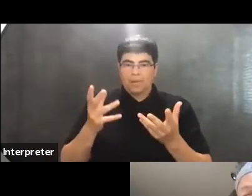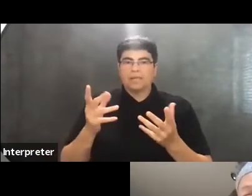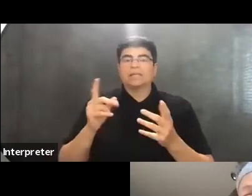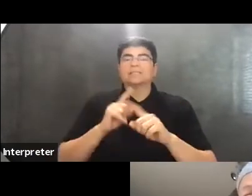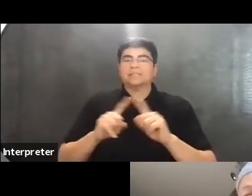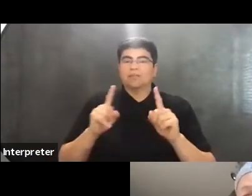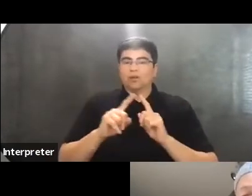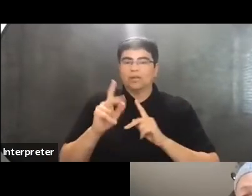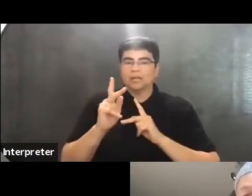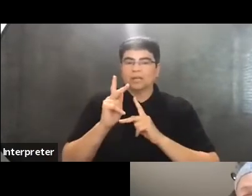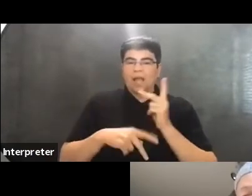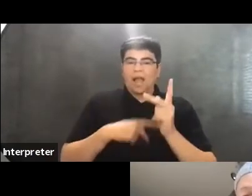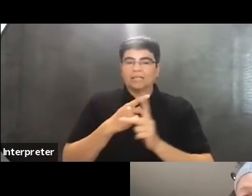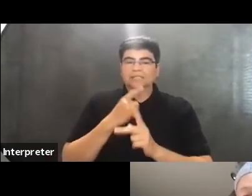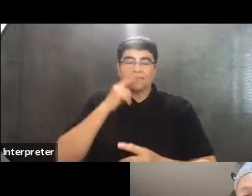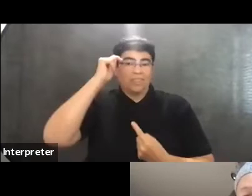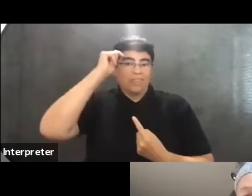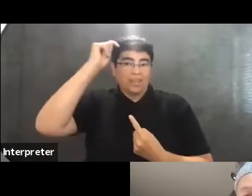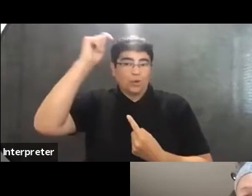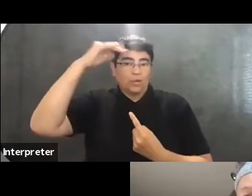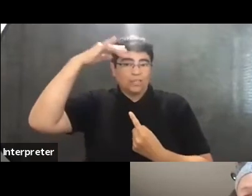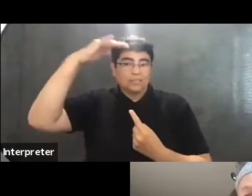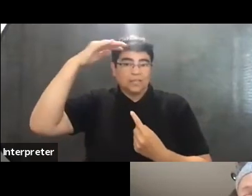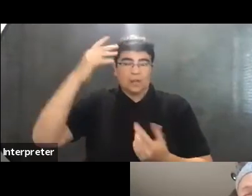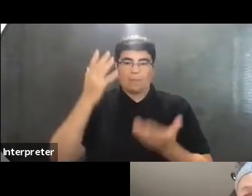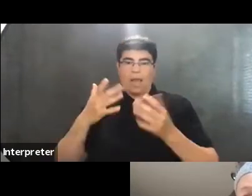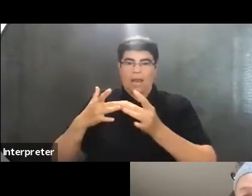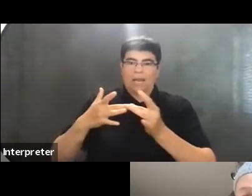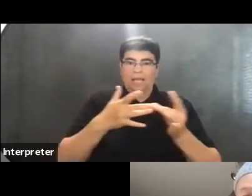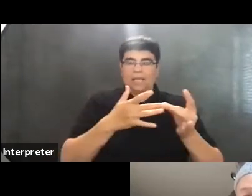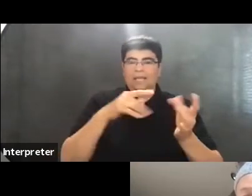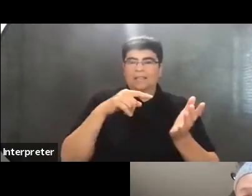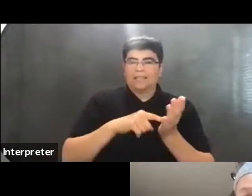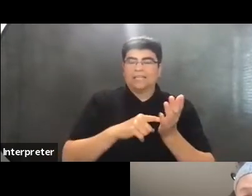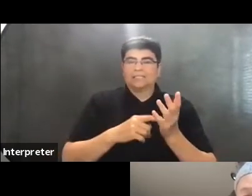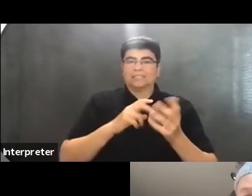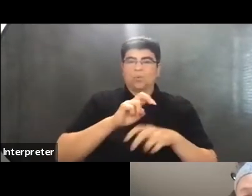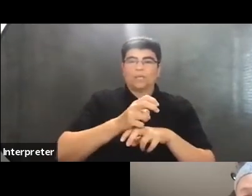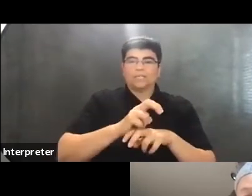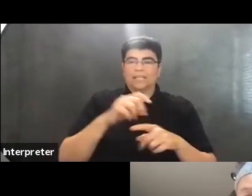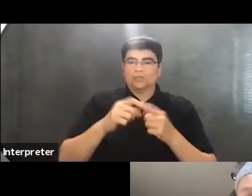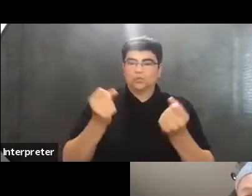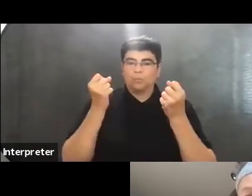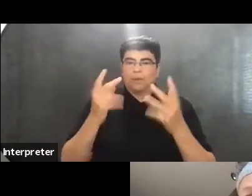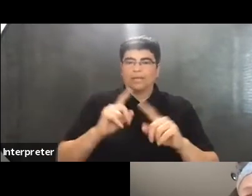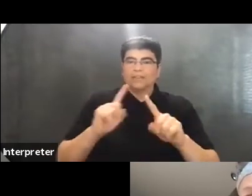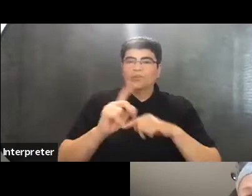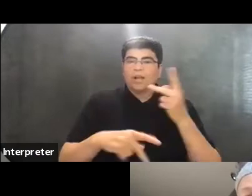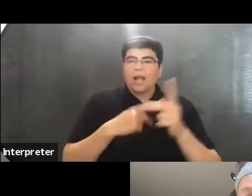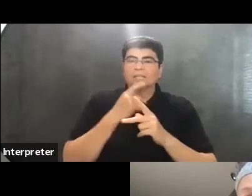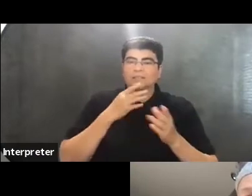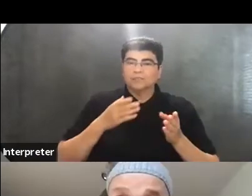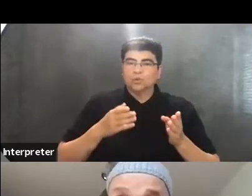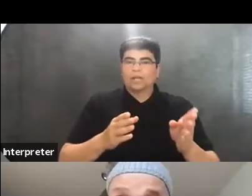of theories might lead this restlessness into many kinds of directions.